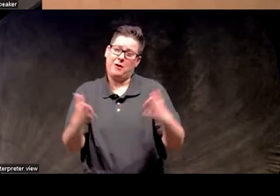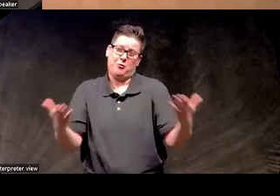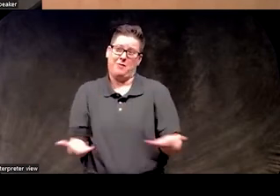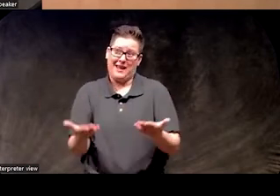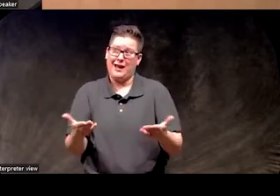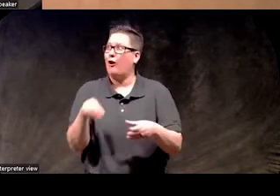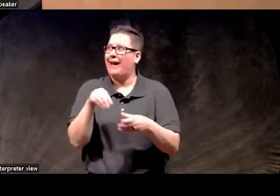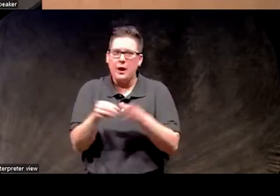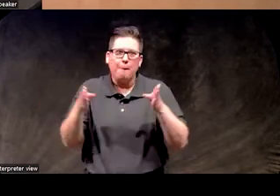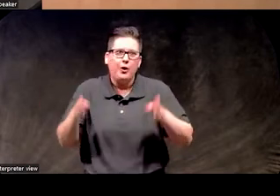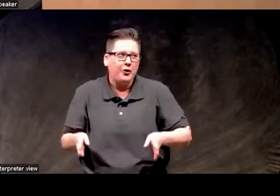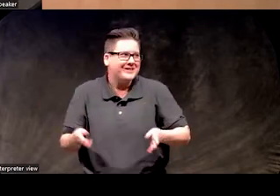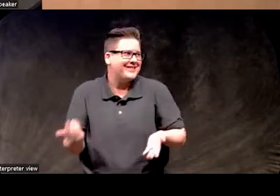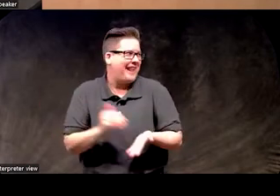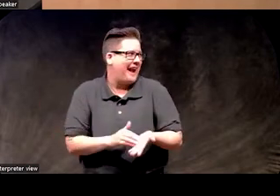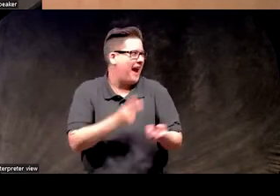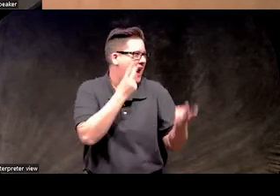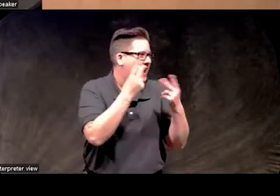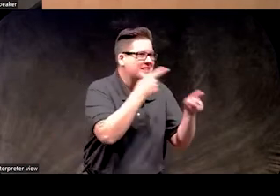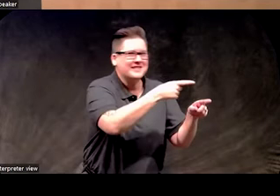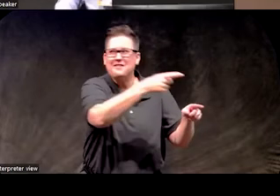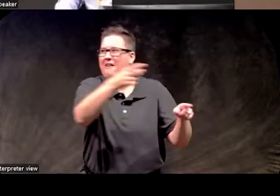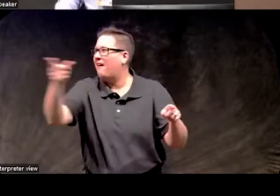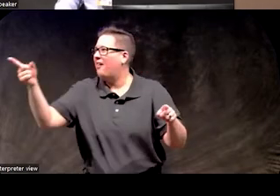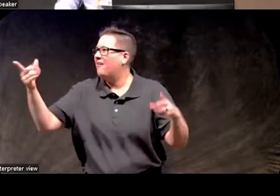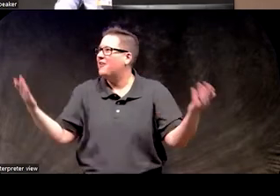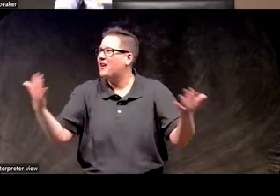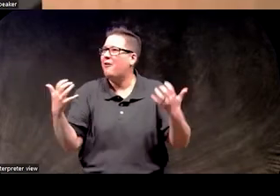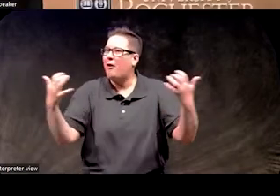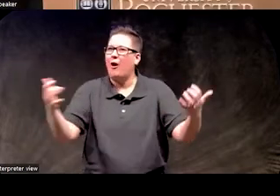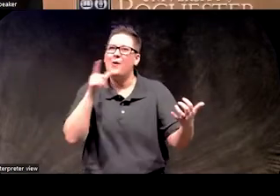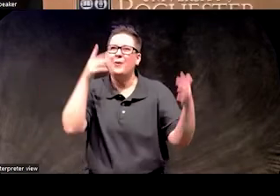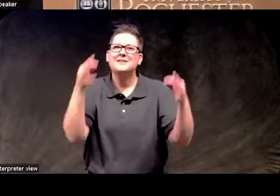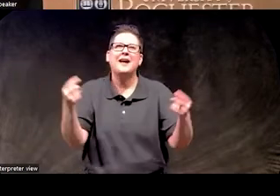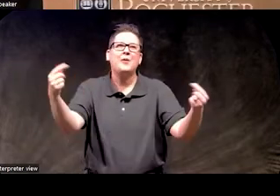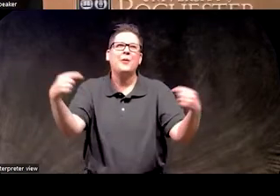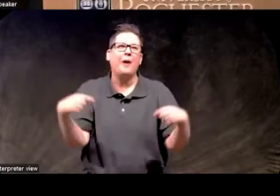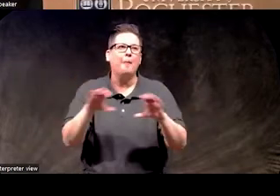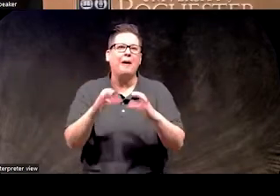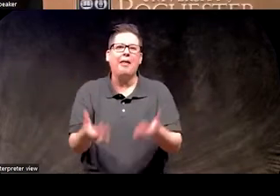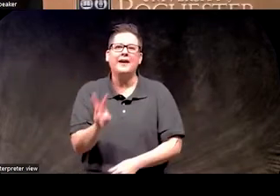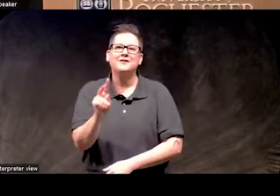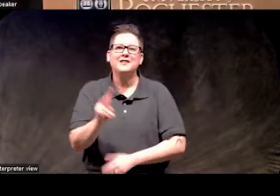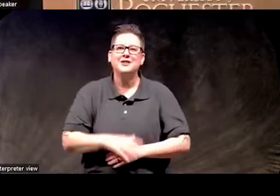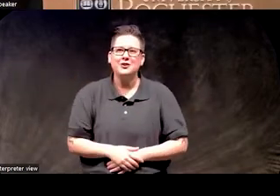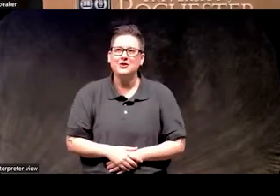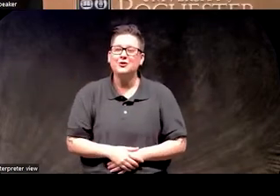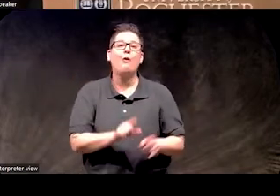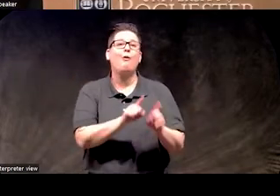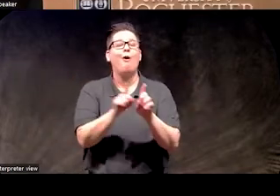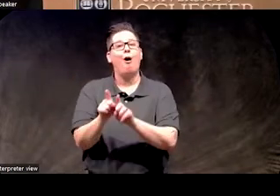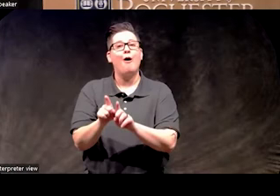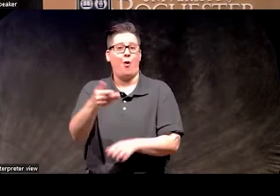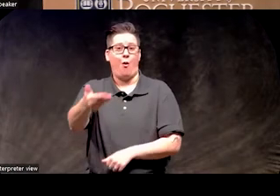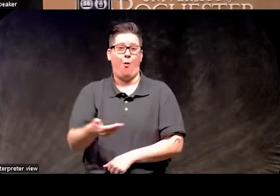here in person again, seeing all of you who have decided to join us in the class of 62. Also, welcome